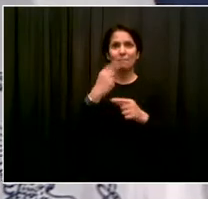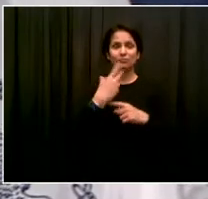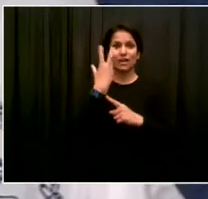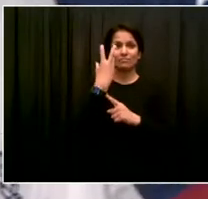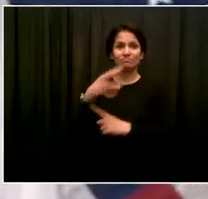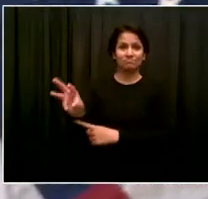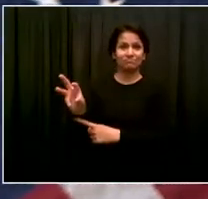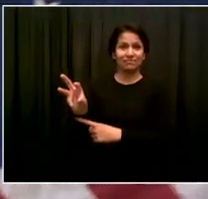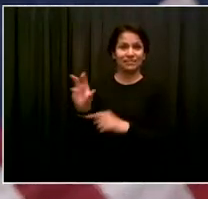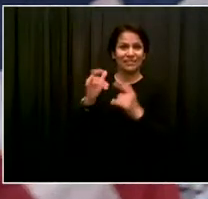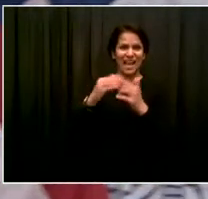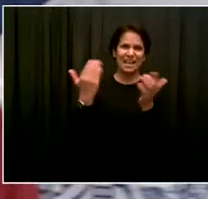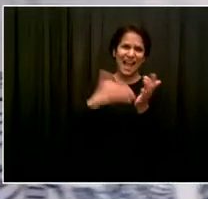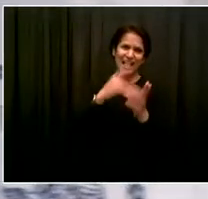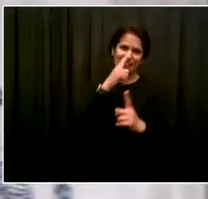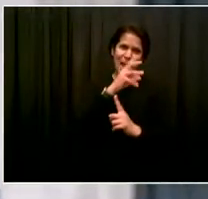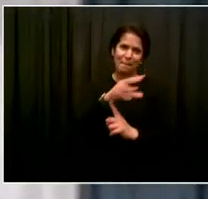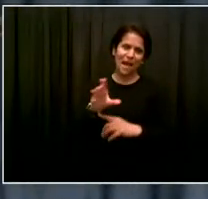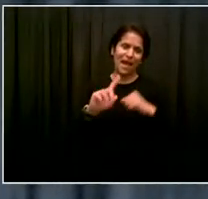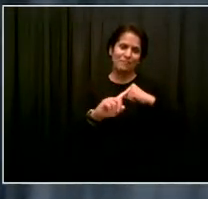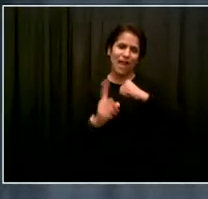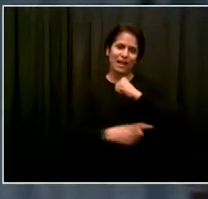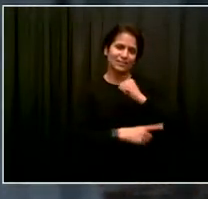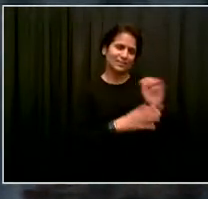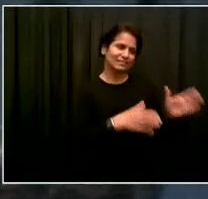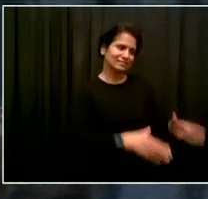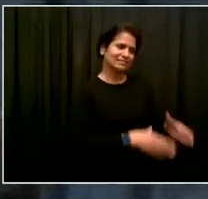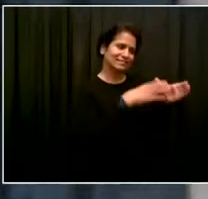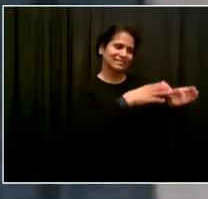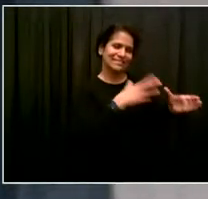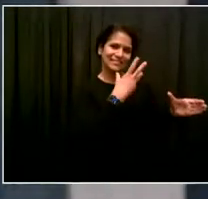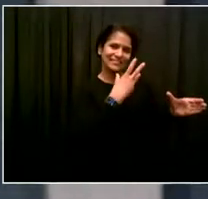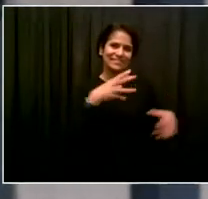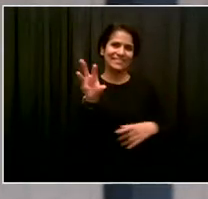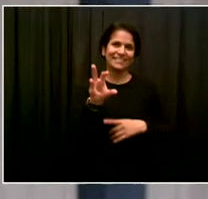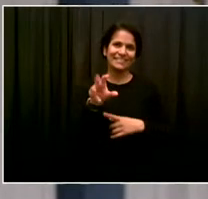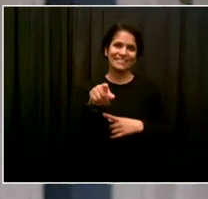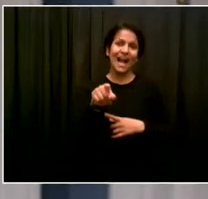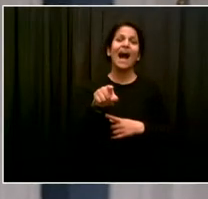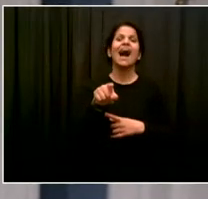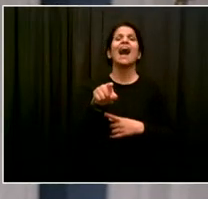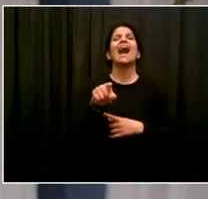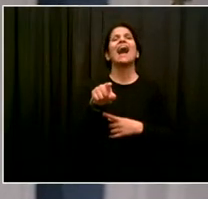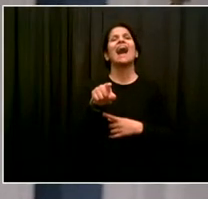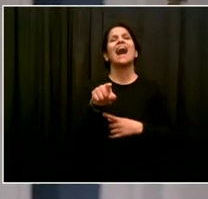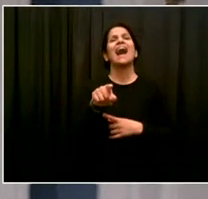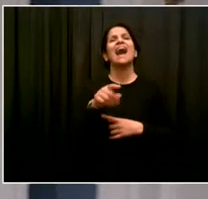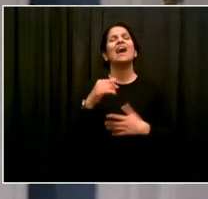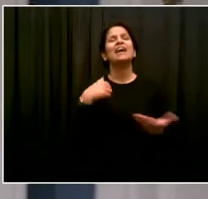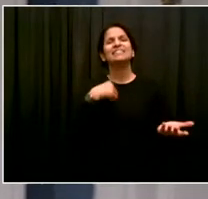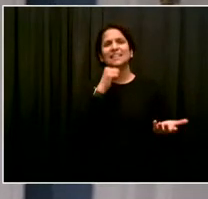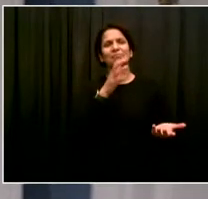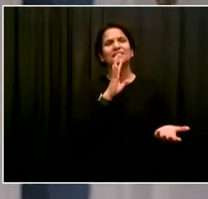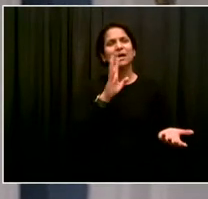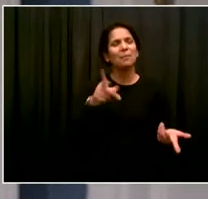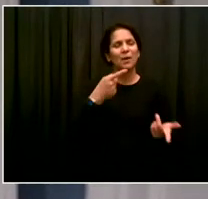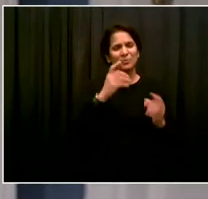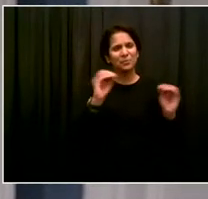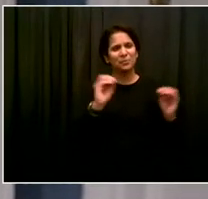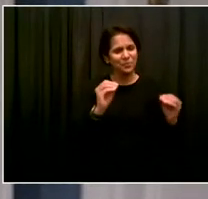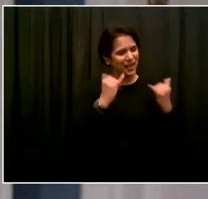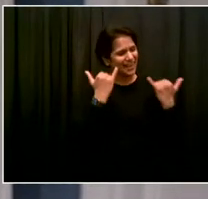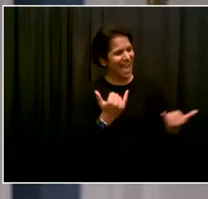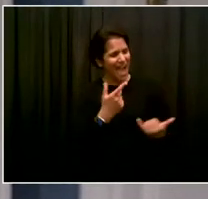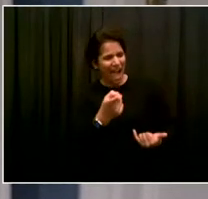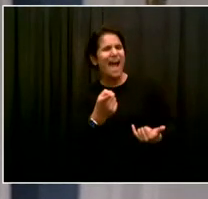bin really let us down. The bin asked for an opportunity to speak and then just, you know, I mean, yeah, you